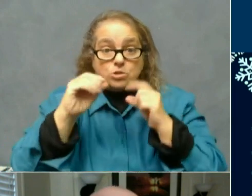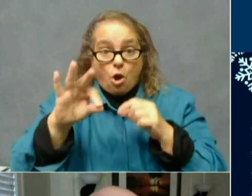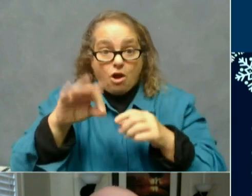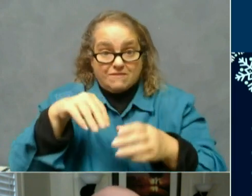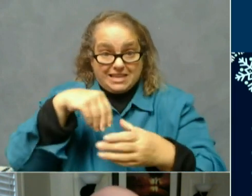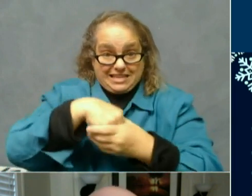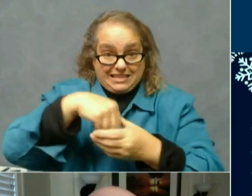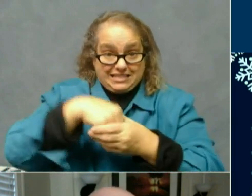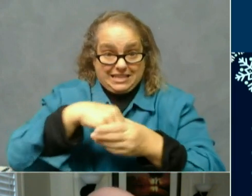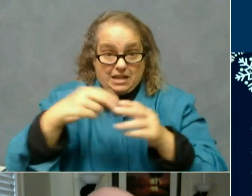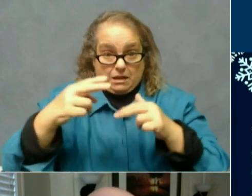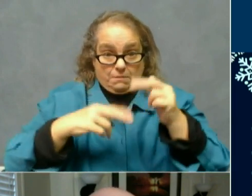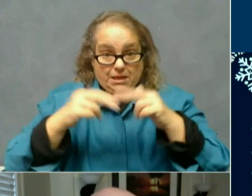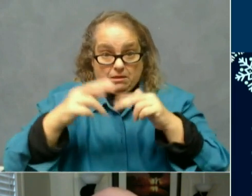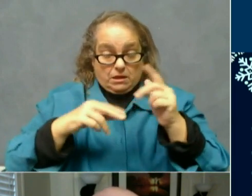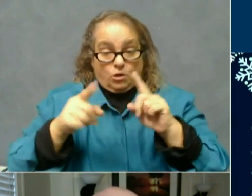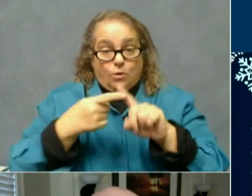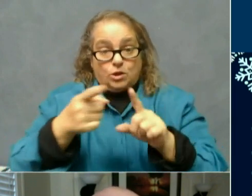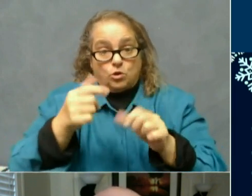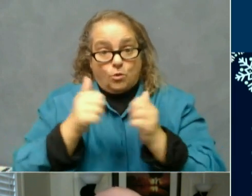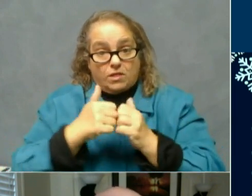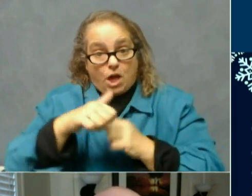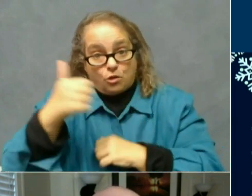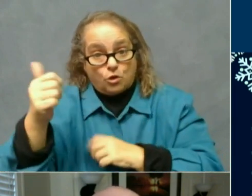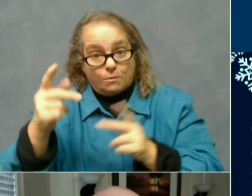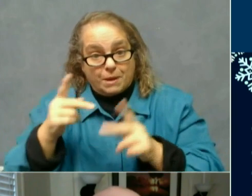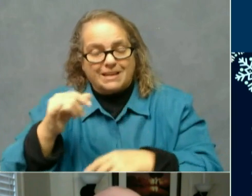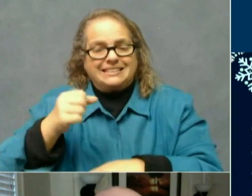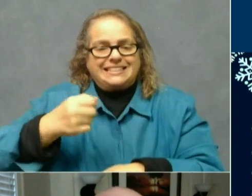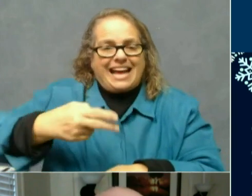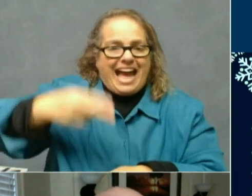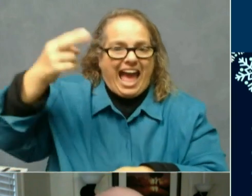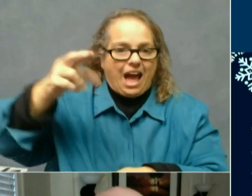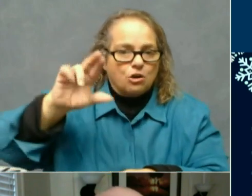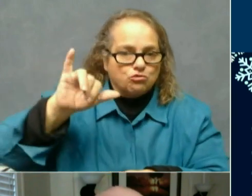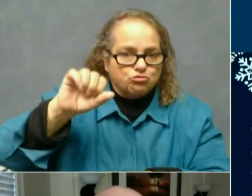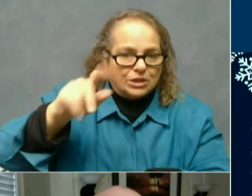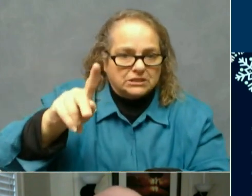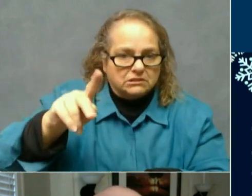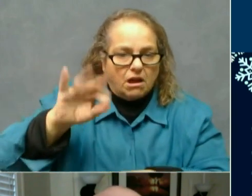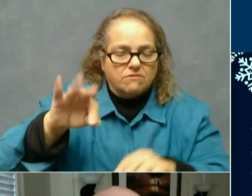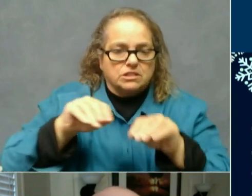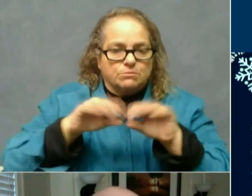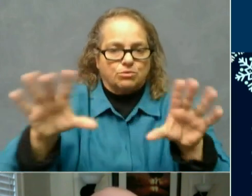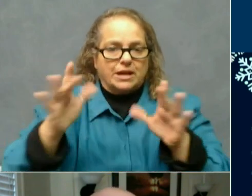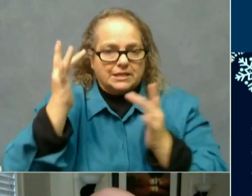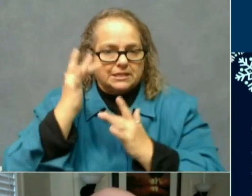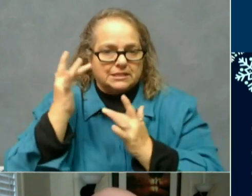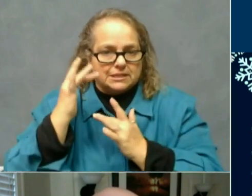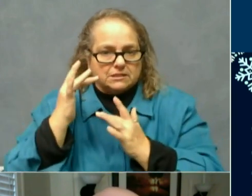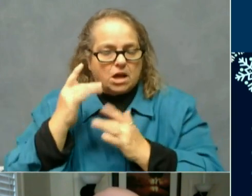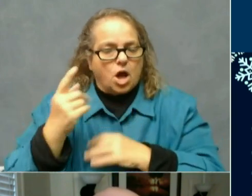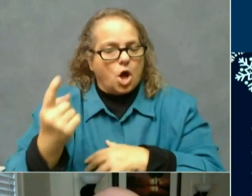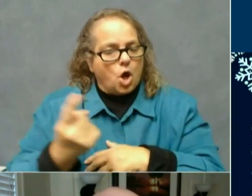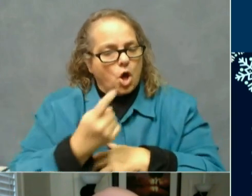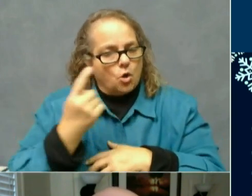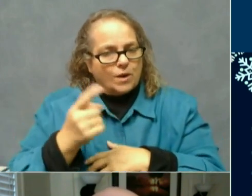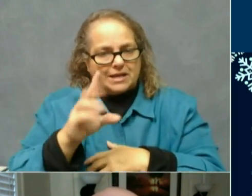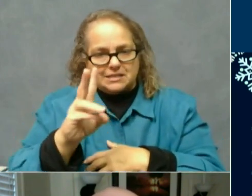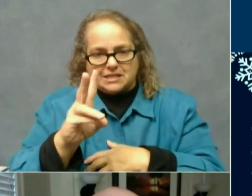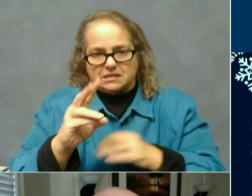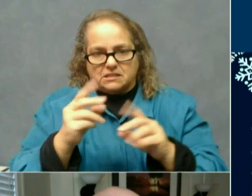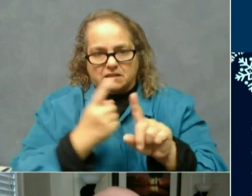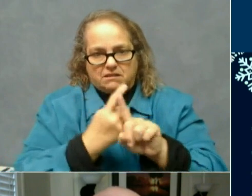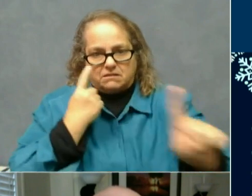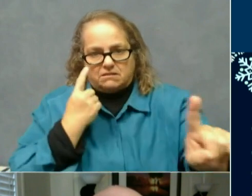when you are with other people is high risk of spreading disease. You should always stay six or more feet away from people